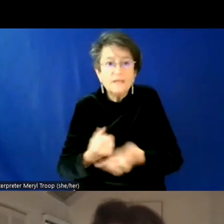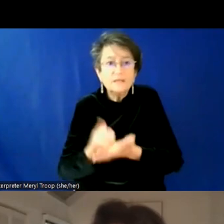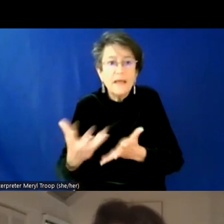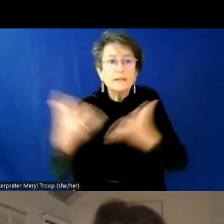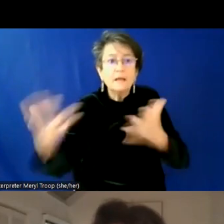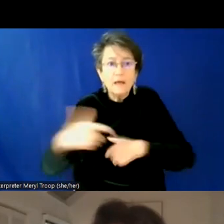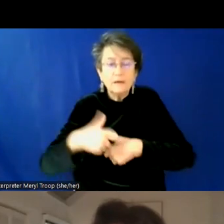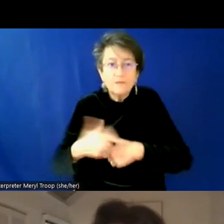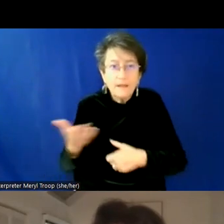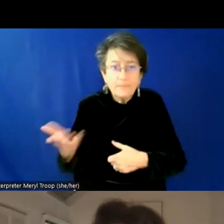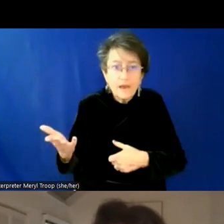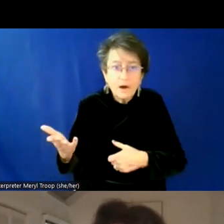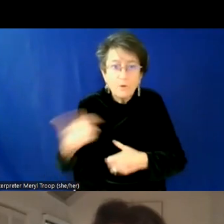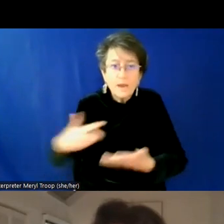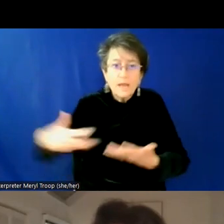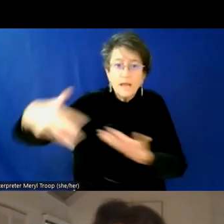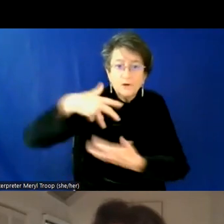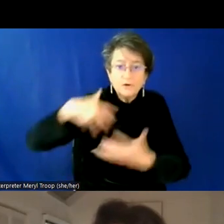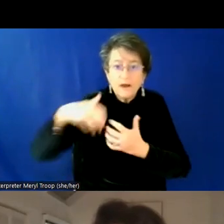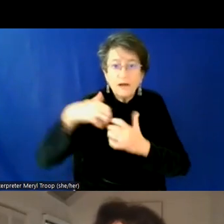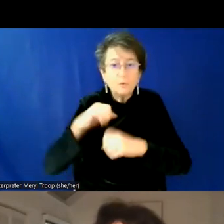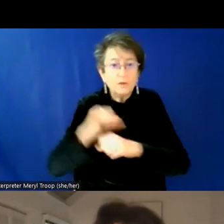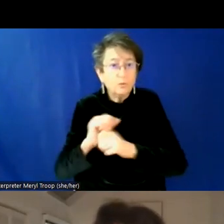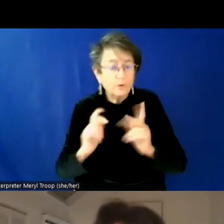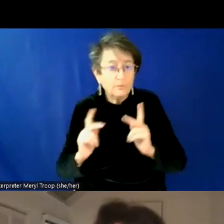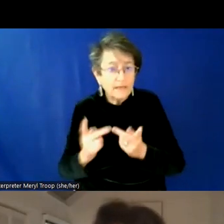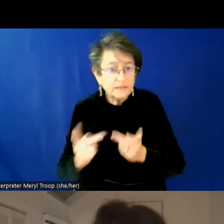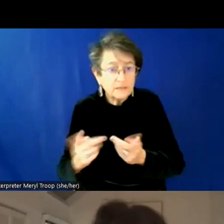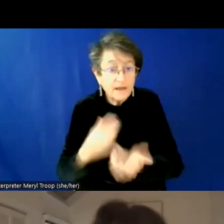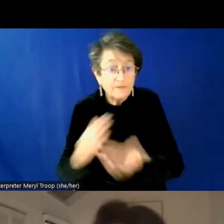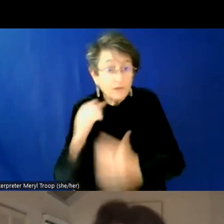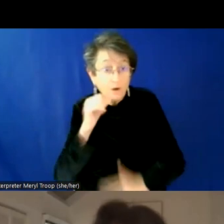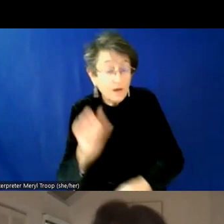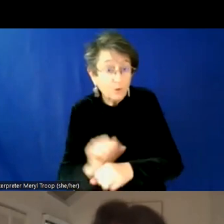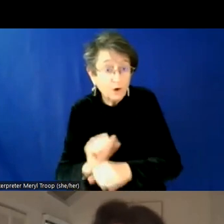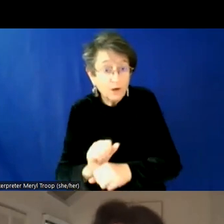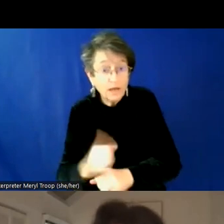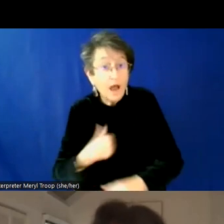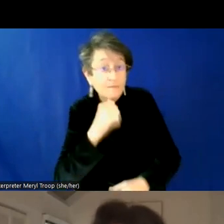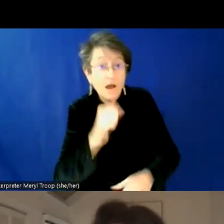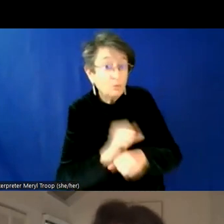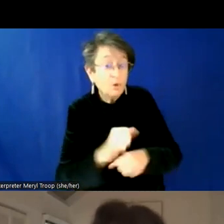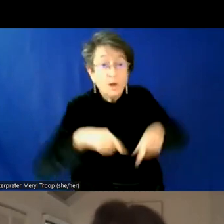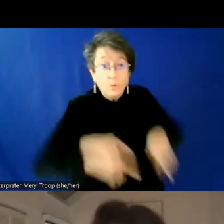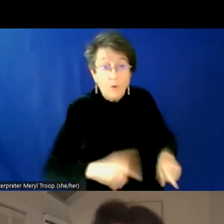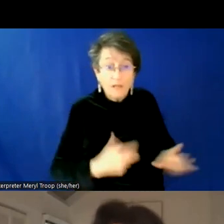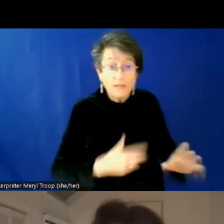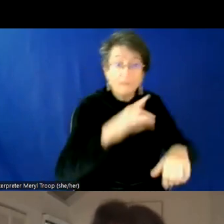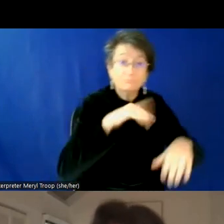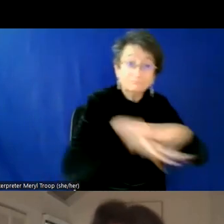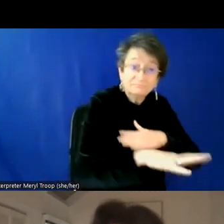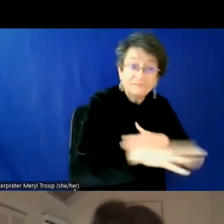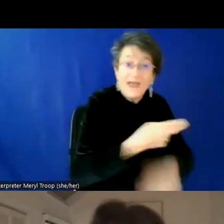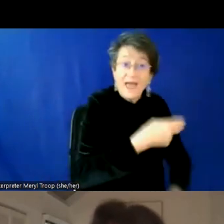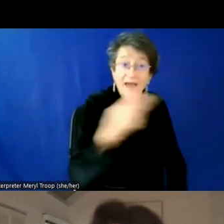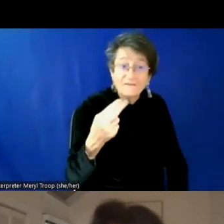our, you know, we interact with workplaces even when not working, you know, I, I'm not working when I go to Hannaford, I'm not working at USM. Um, but those are